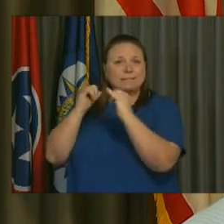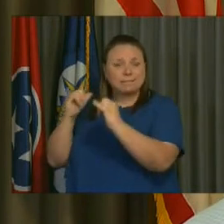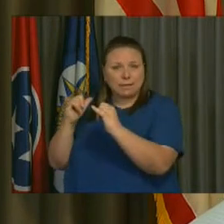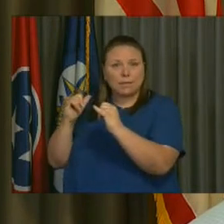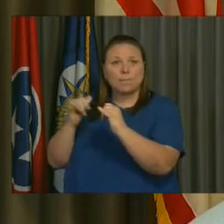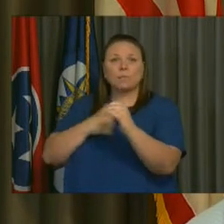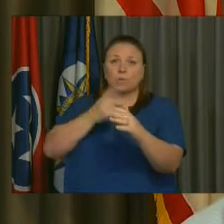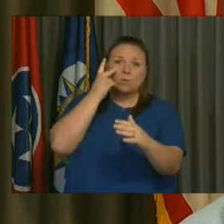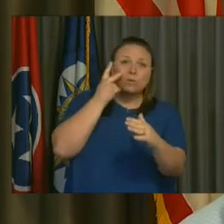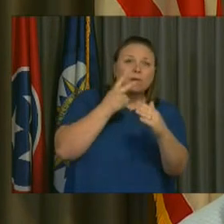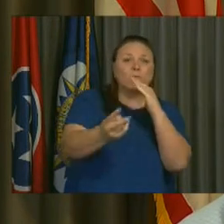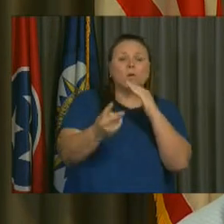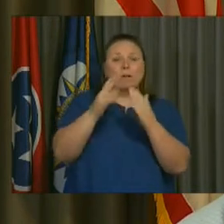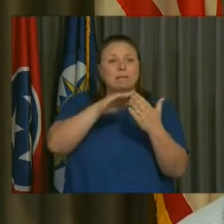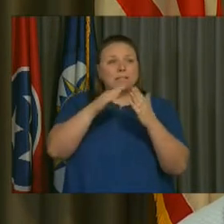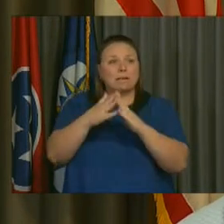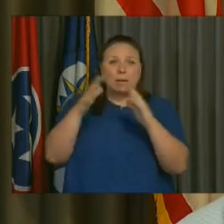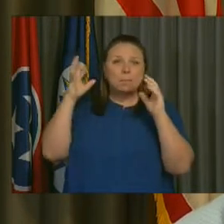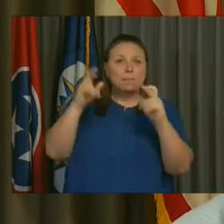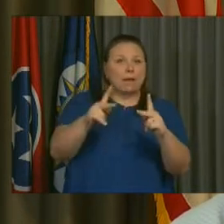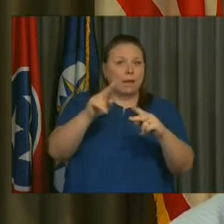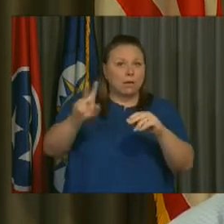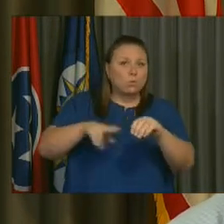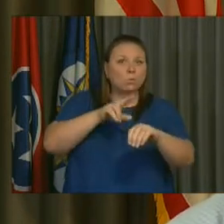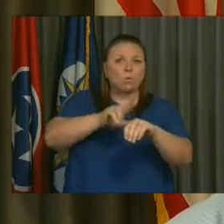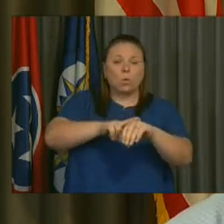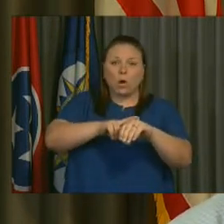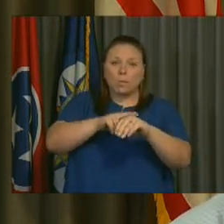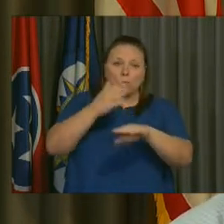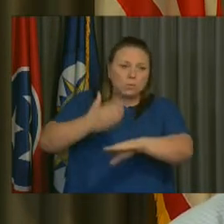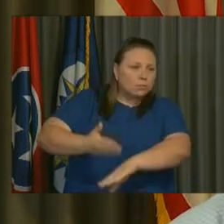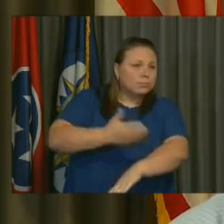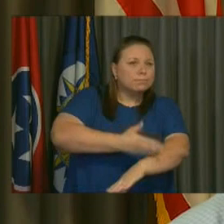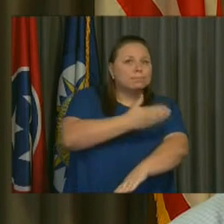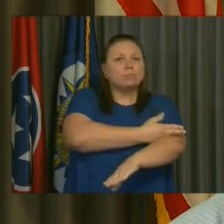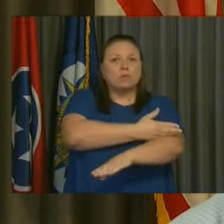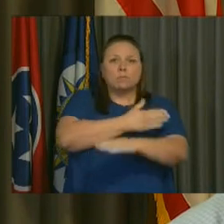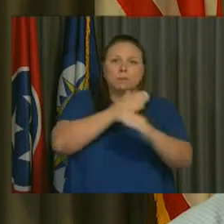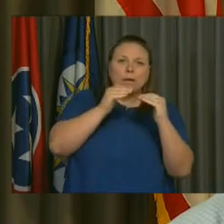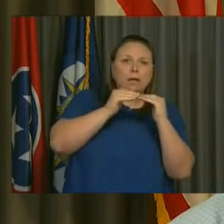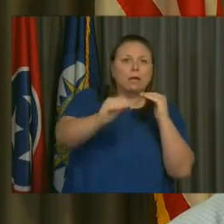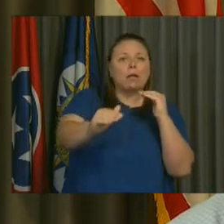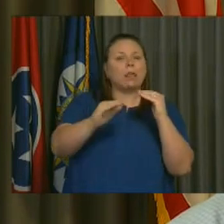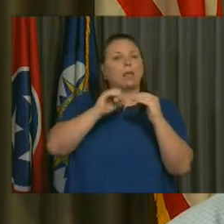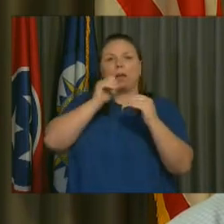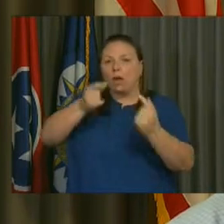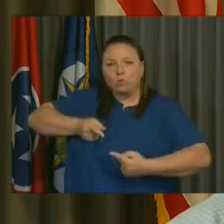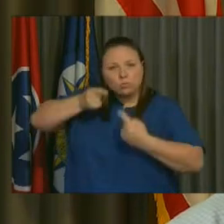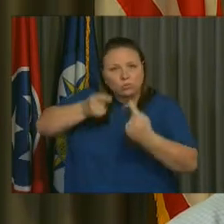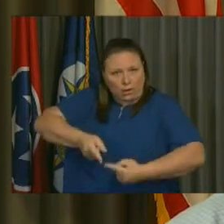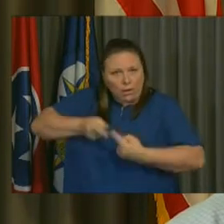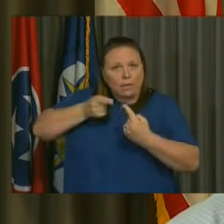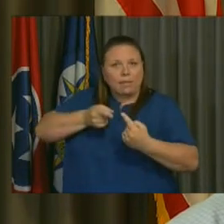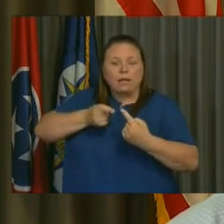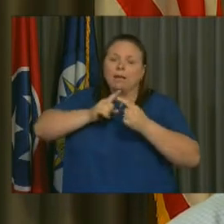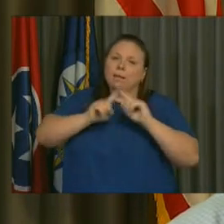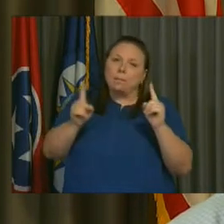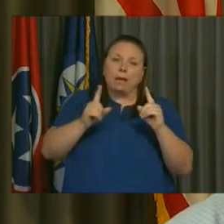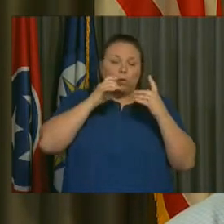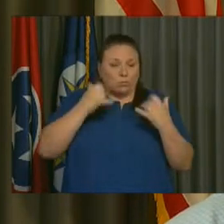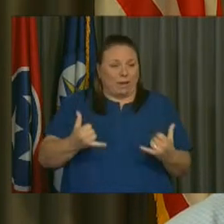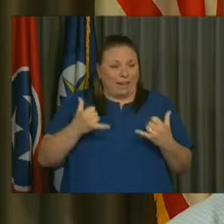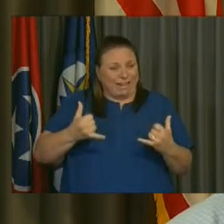look forward to getting our city into another era, an era of improvements, and not just struggling so to achieve continuity,